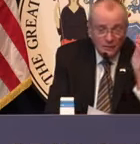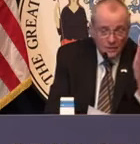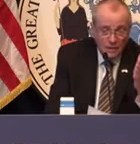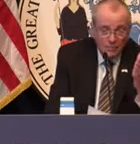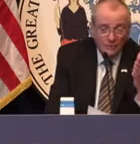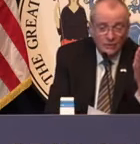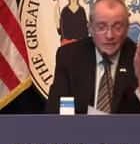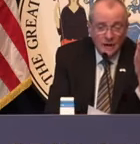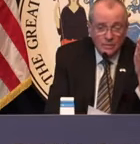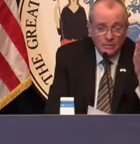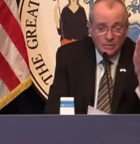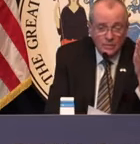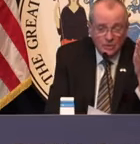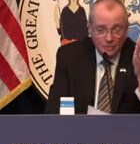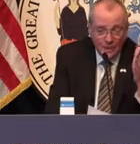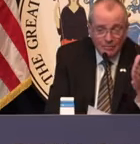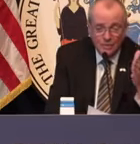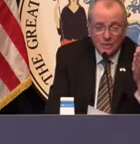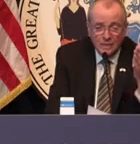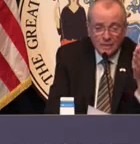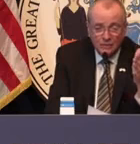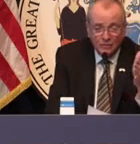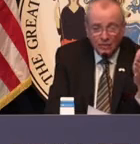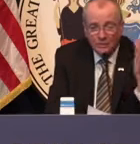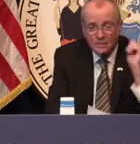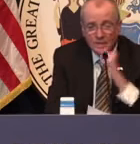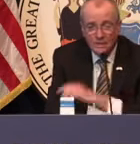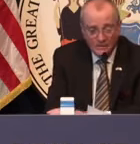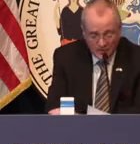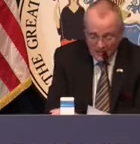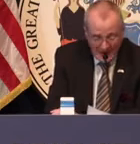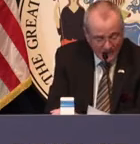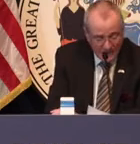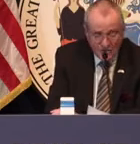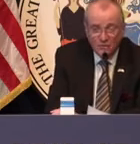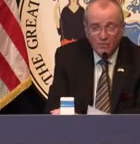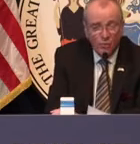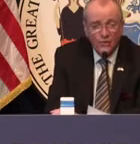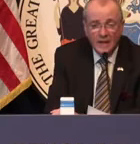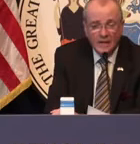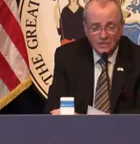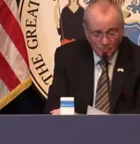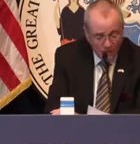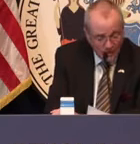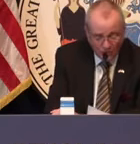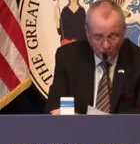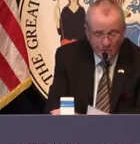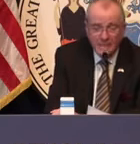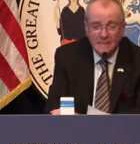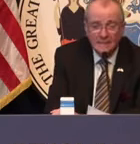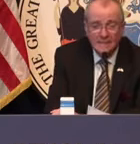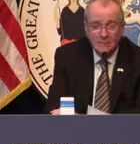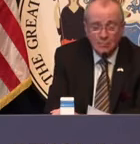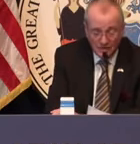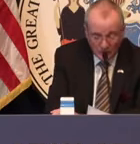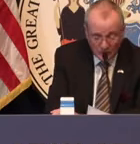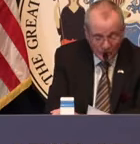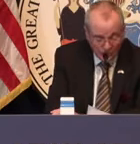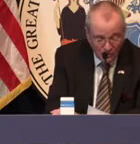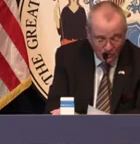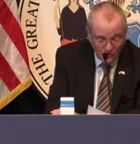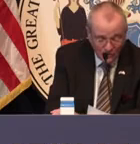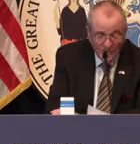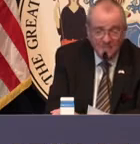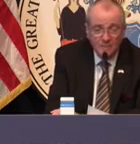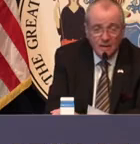lower. The numbers of now, remember these are laboratory-confirmed fatalities, 4,349. Blessed